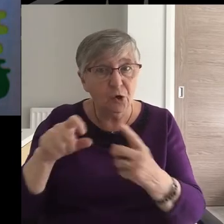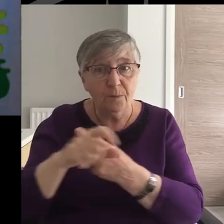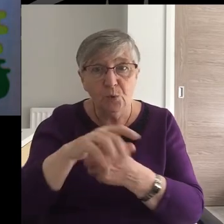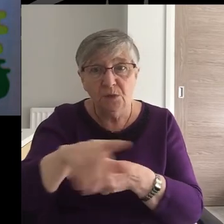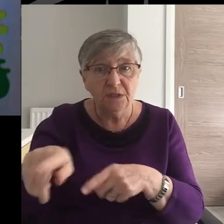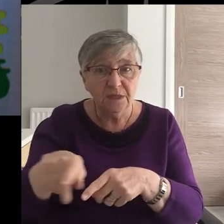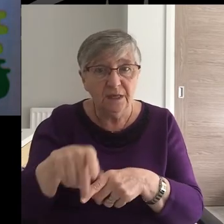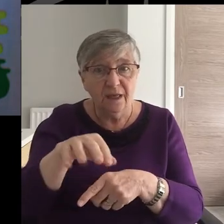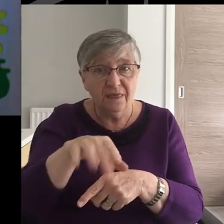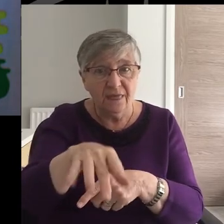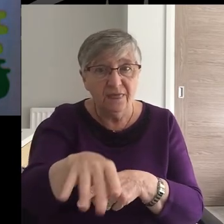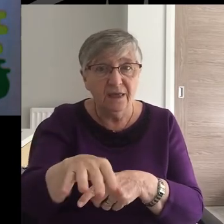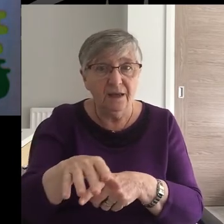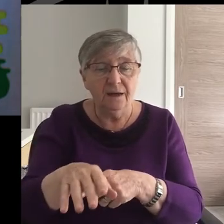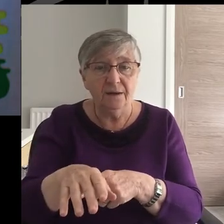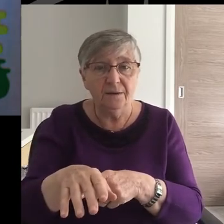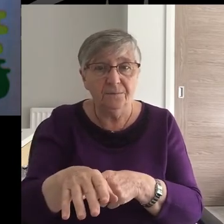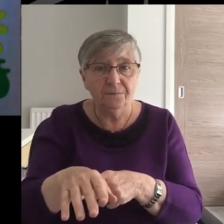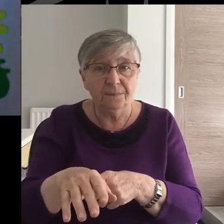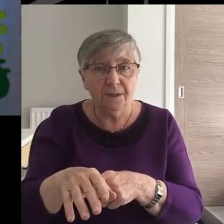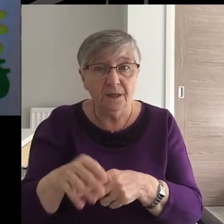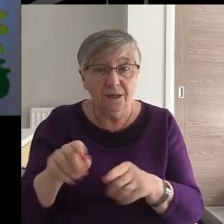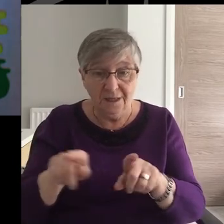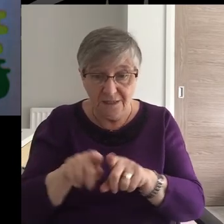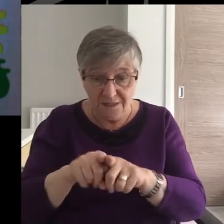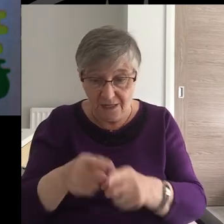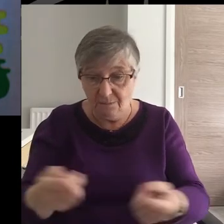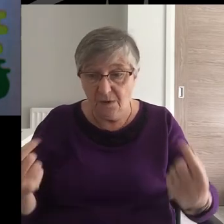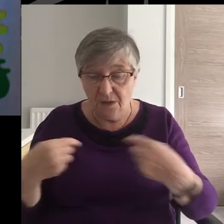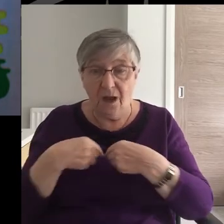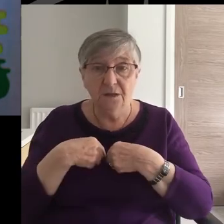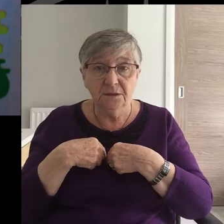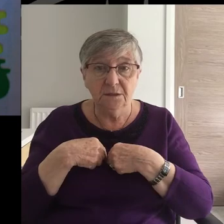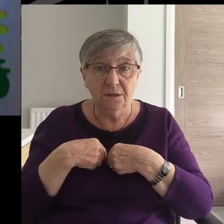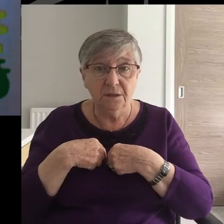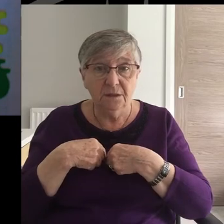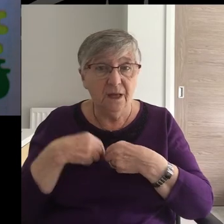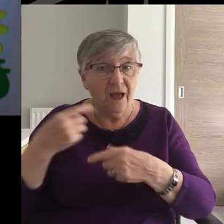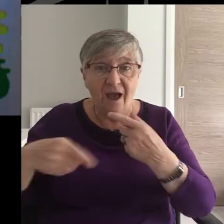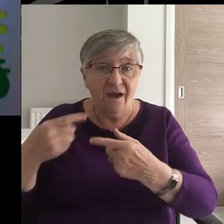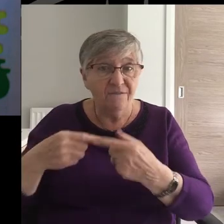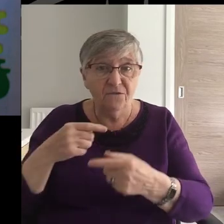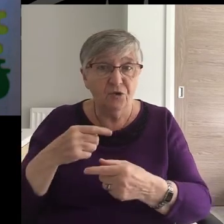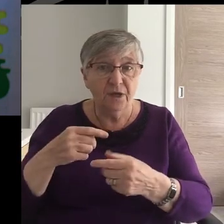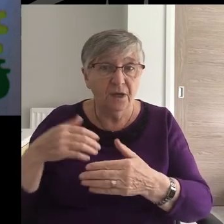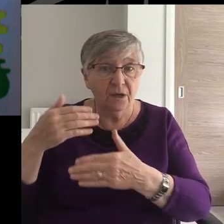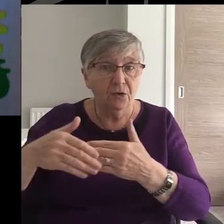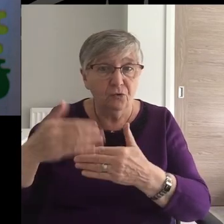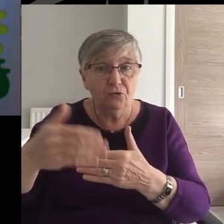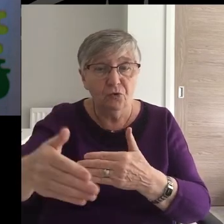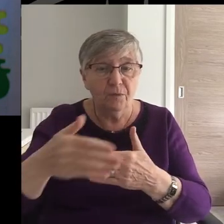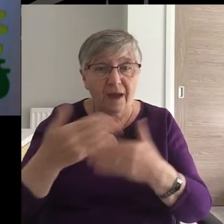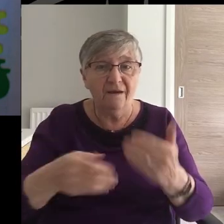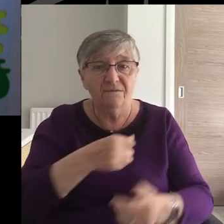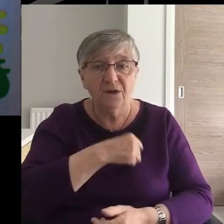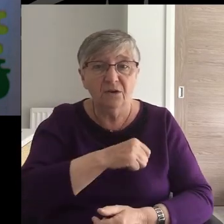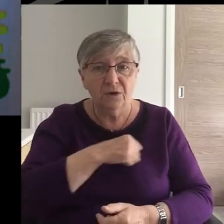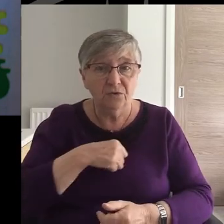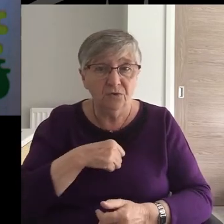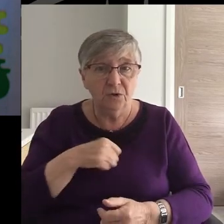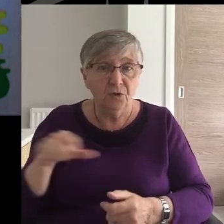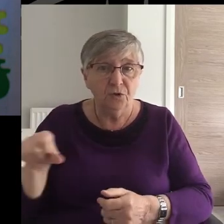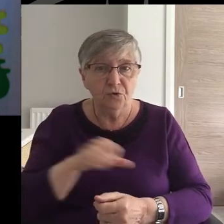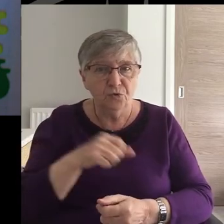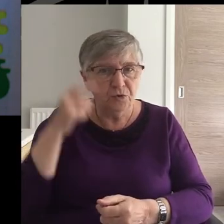in which they are currently living, as we have to, as every generation, every Christian